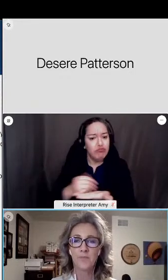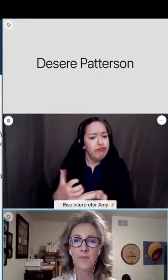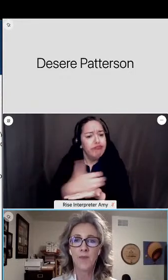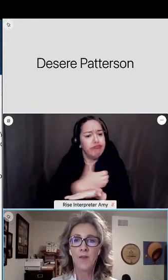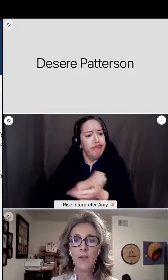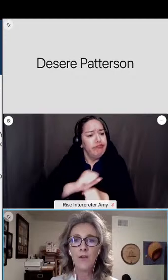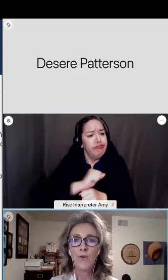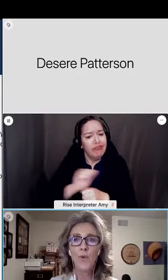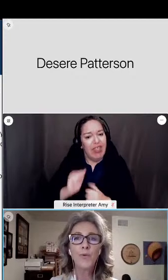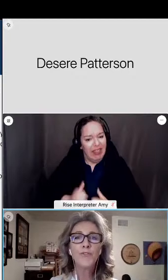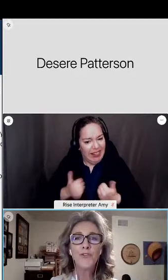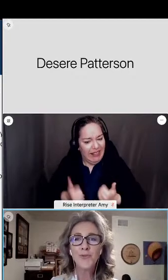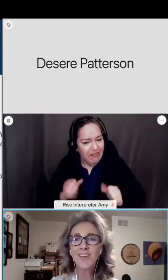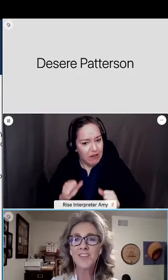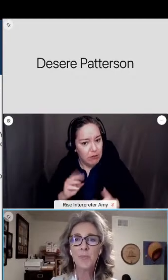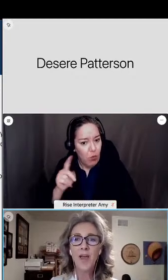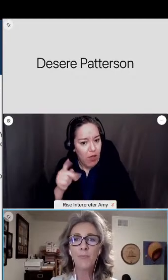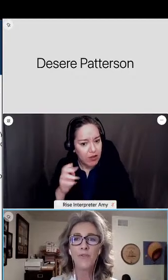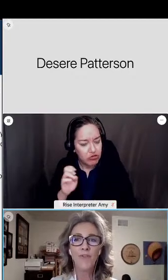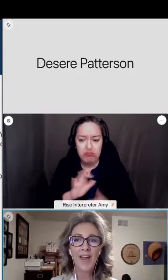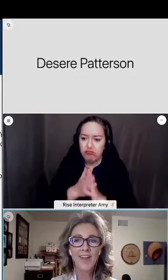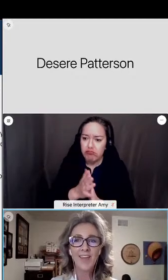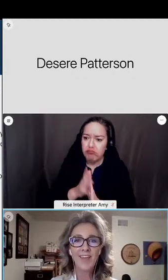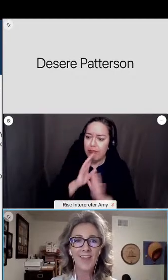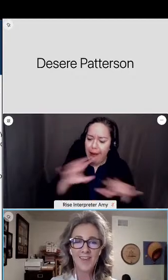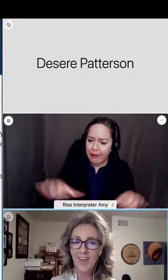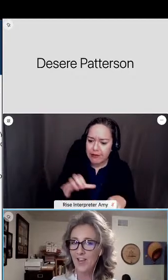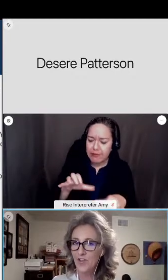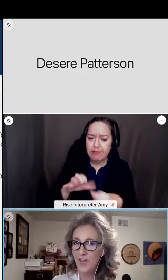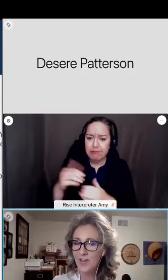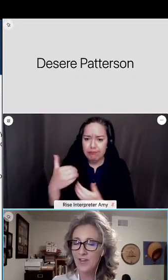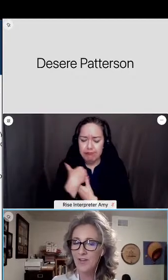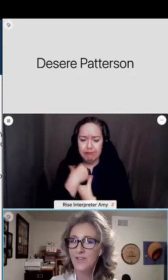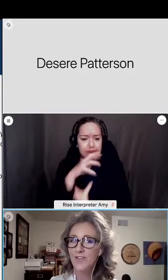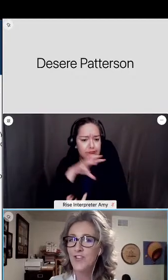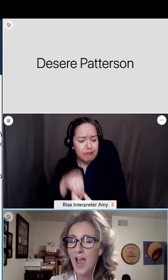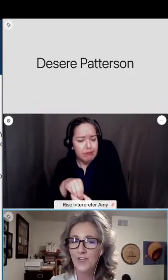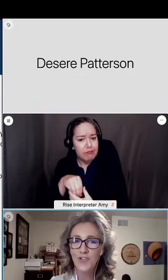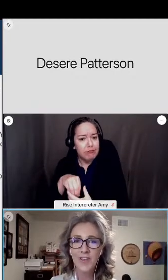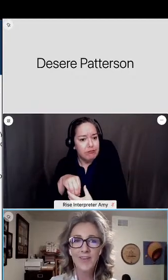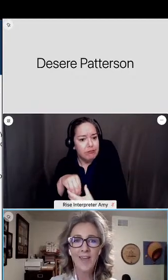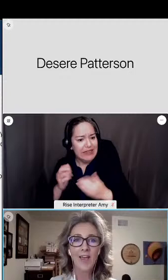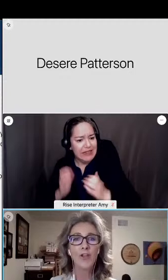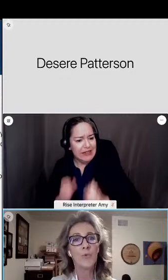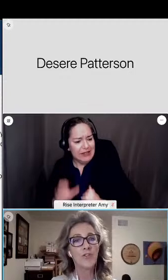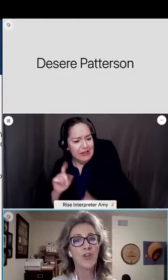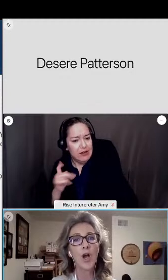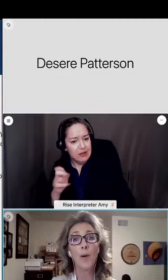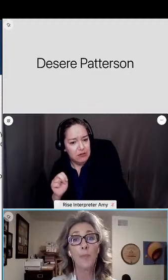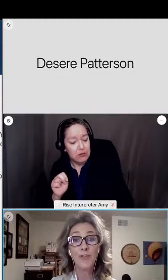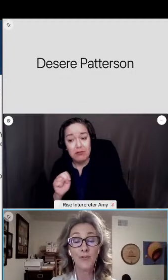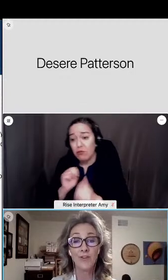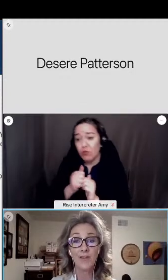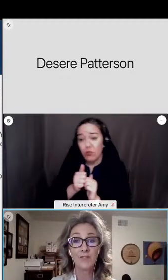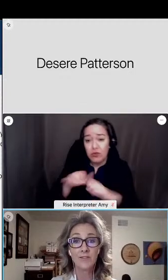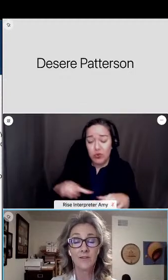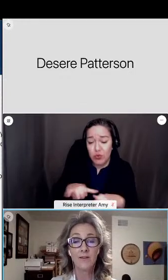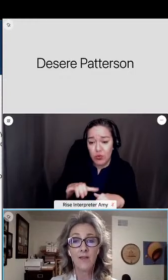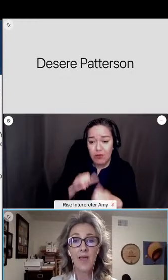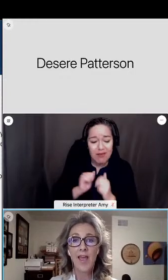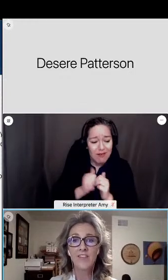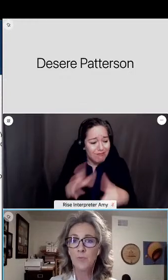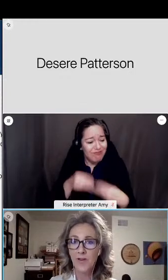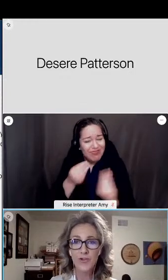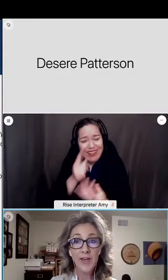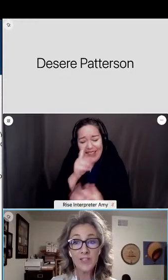We will do this by providing engaging, challenging, and enriching opportunities